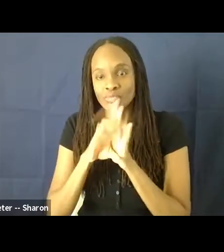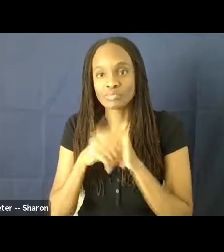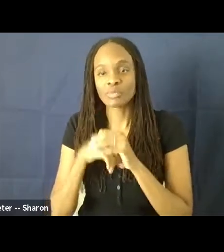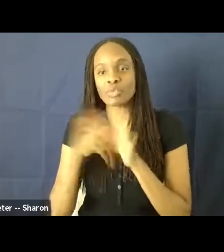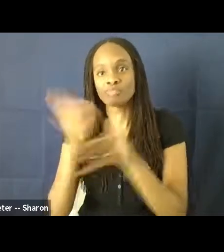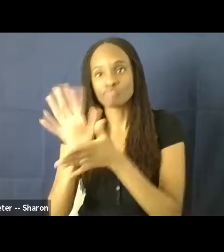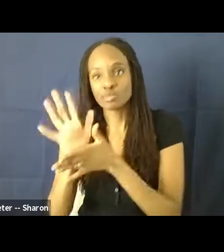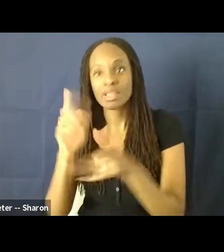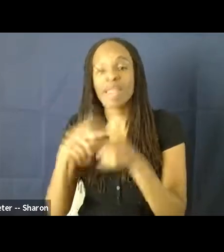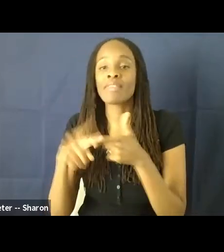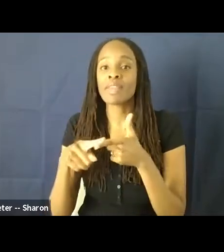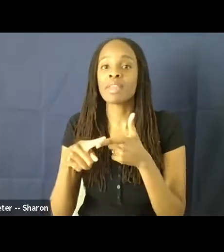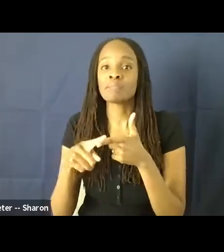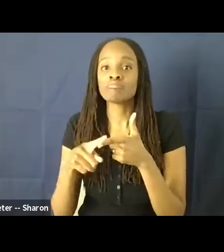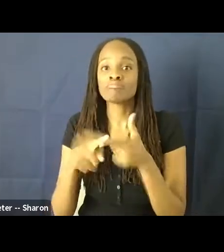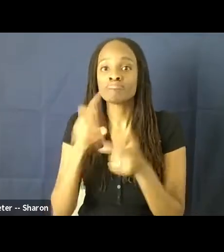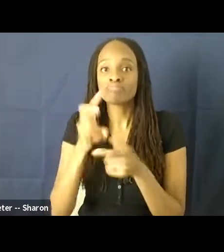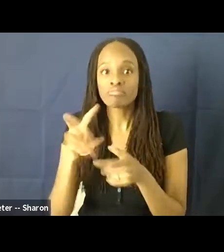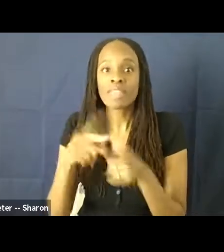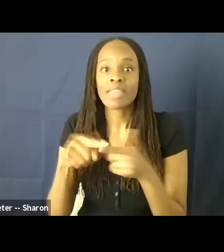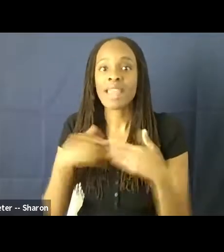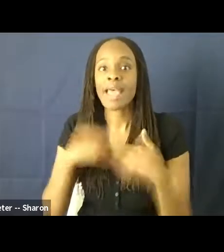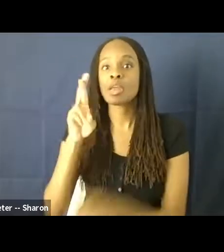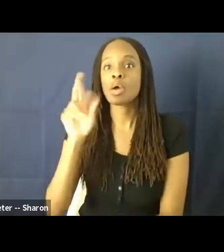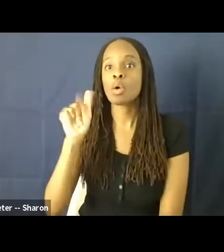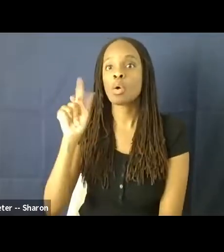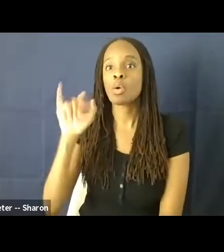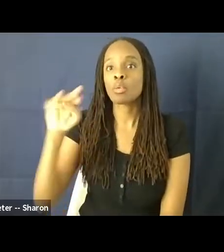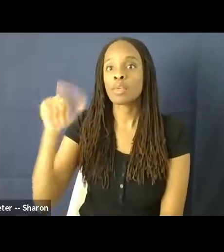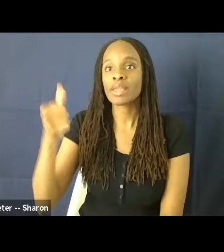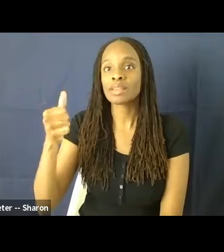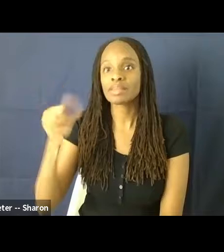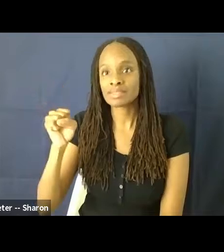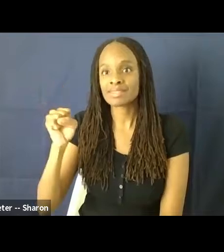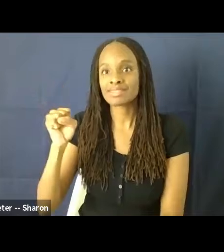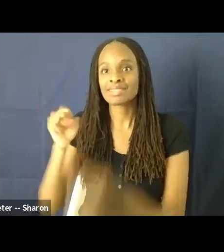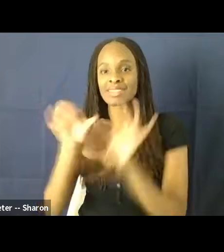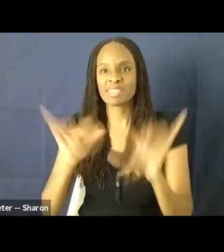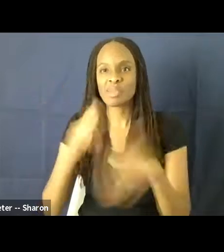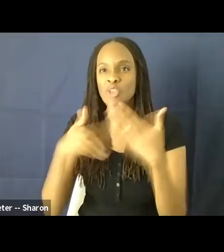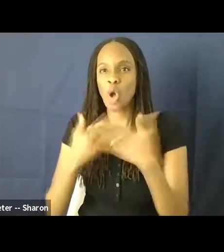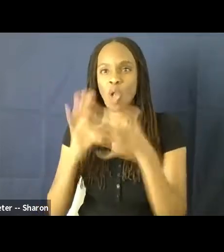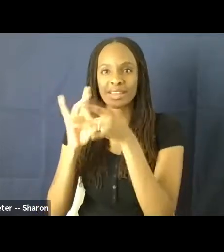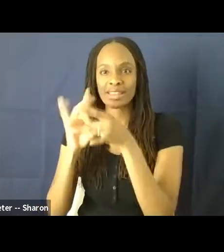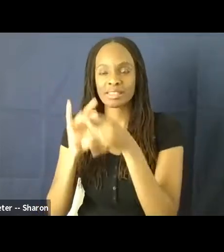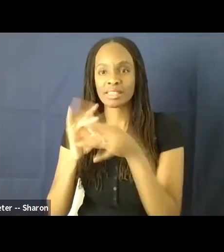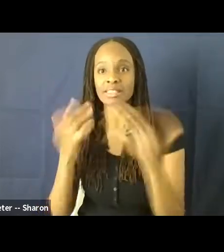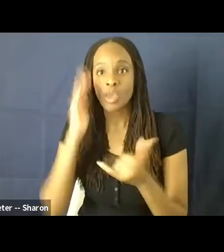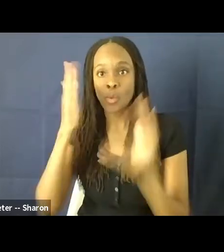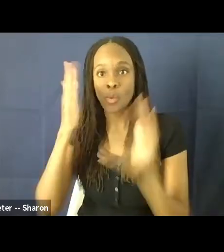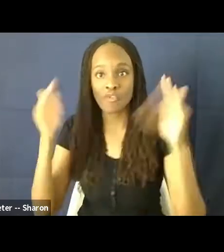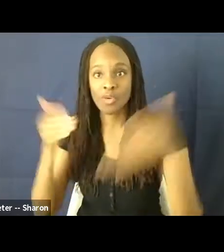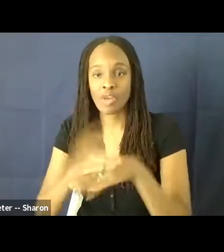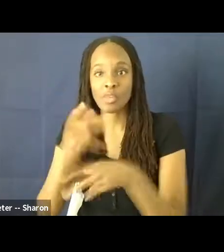moving even further, we have the rating system. So all of these things are definitely connected. But today we're going to focus a lot on the production code.